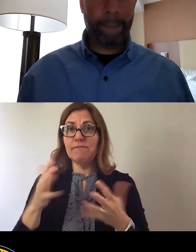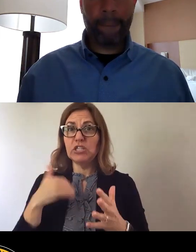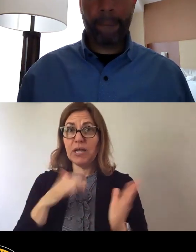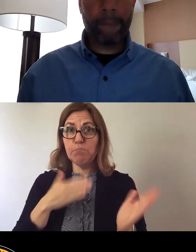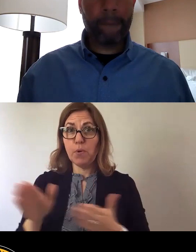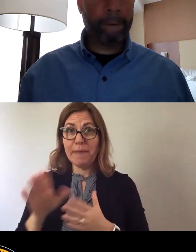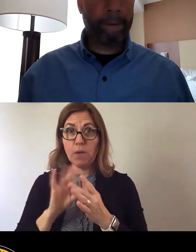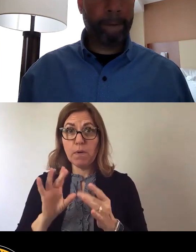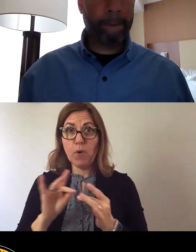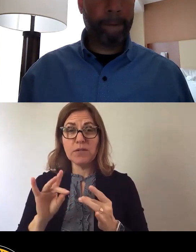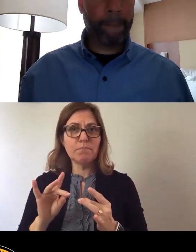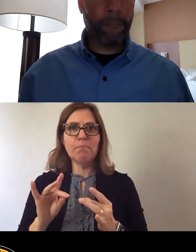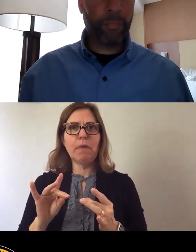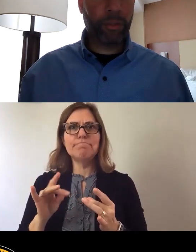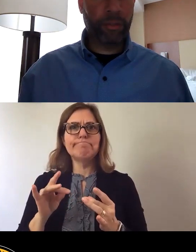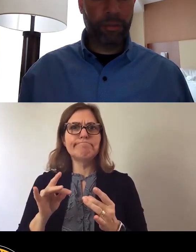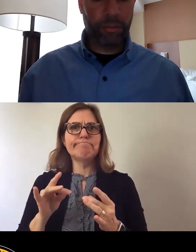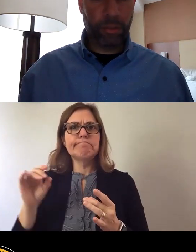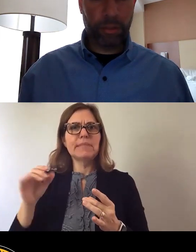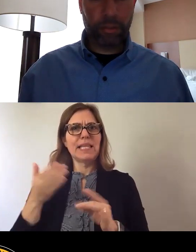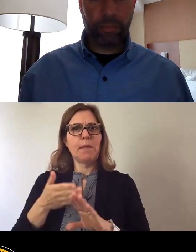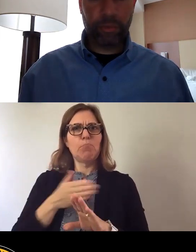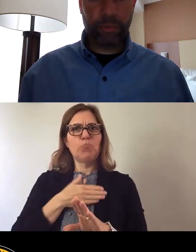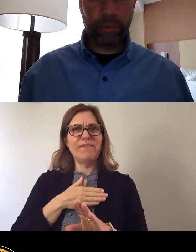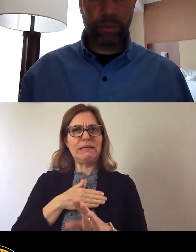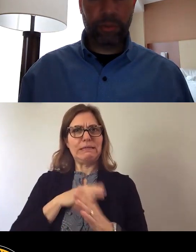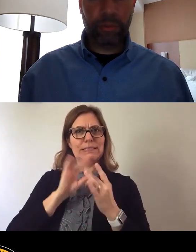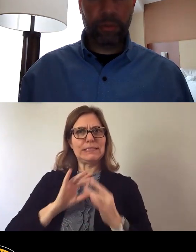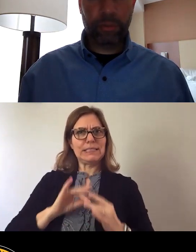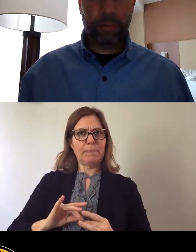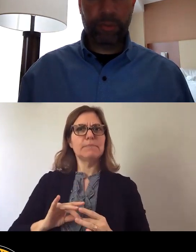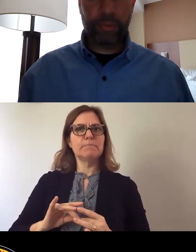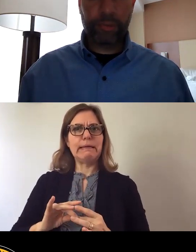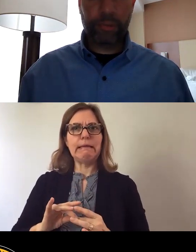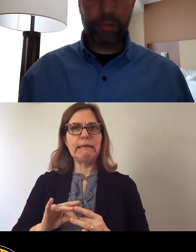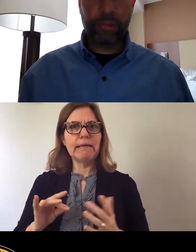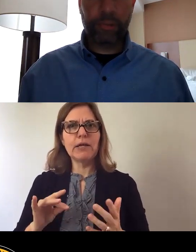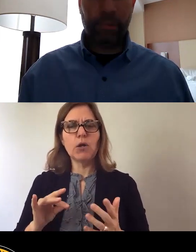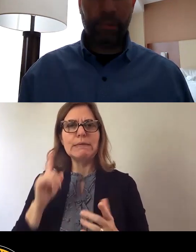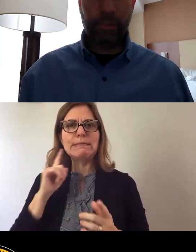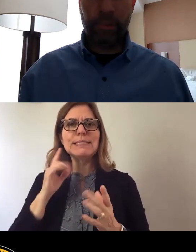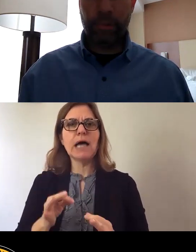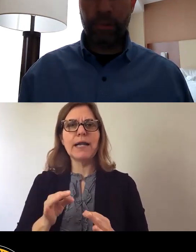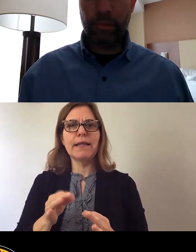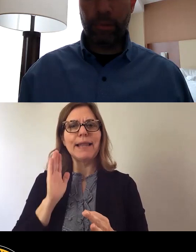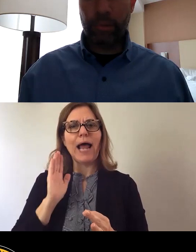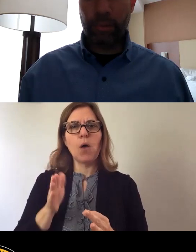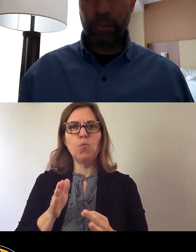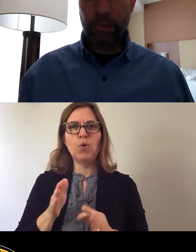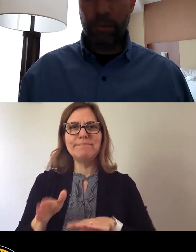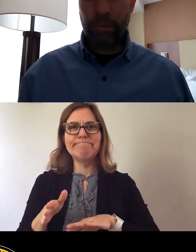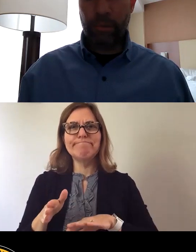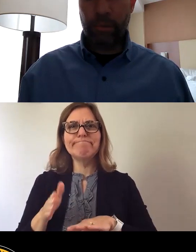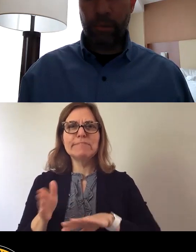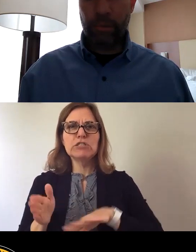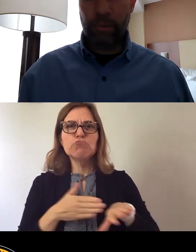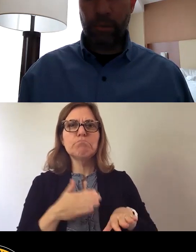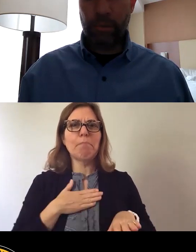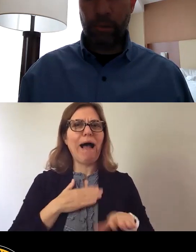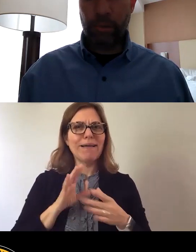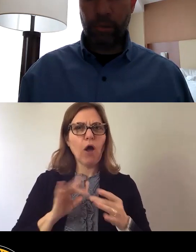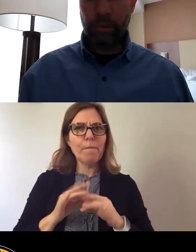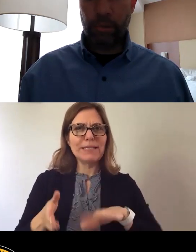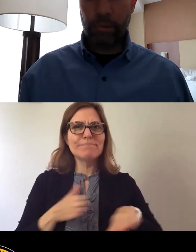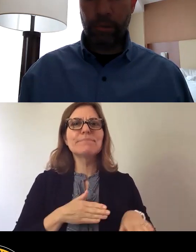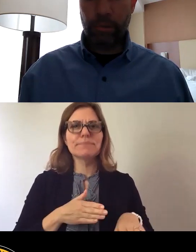previous testimony, I thought I would scrap those and make some suggestions to City Council as to how it might move